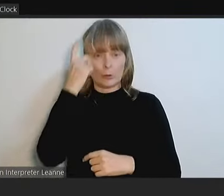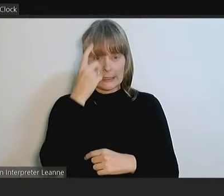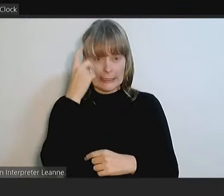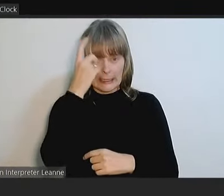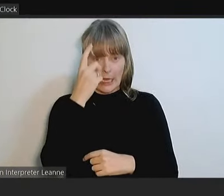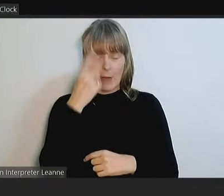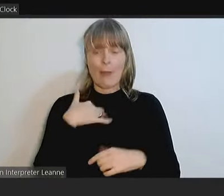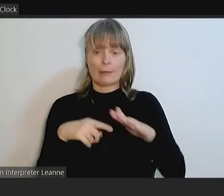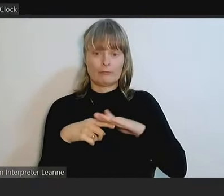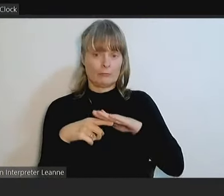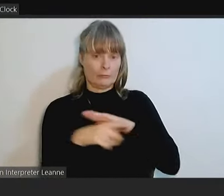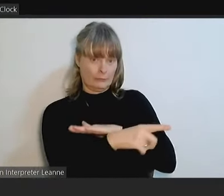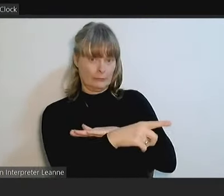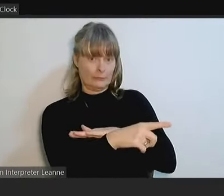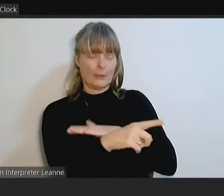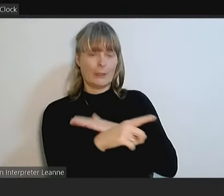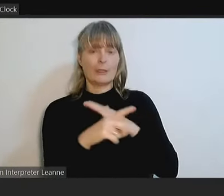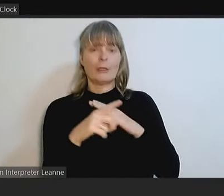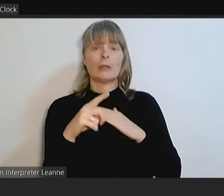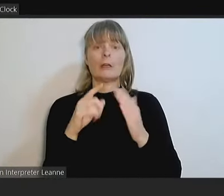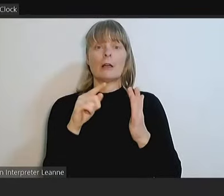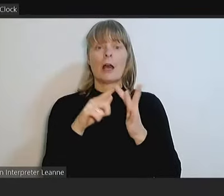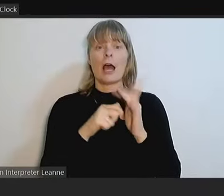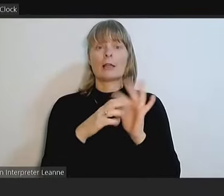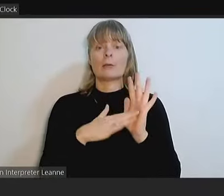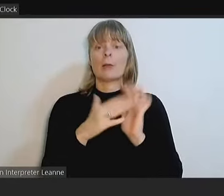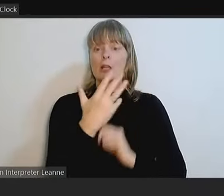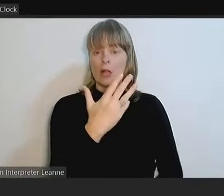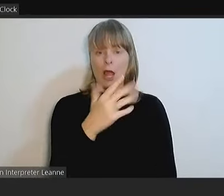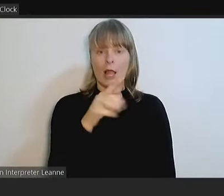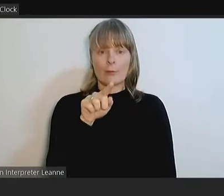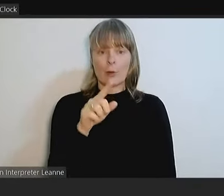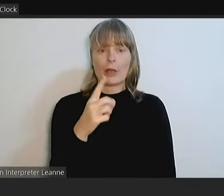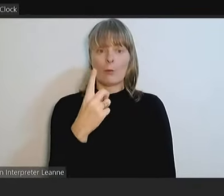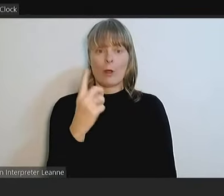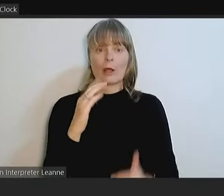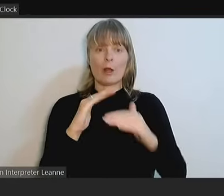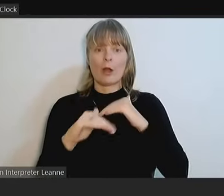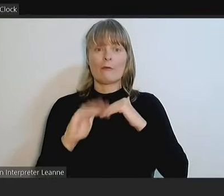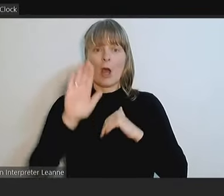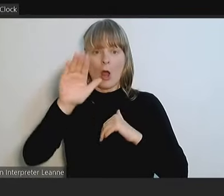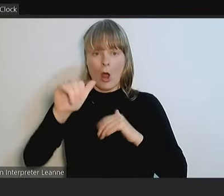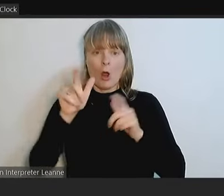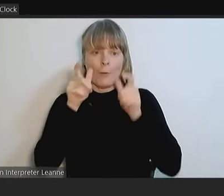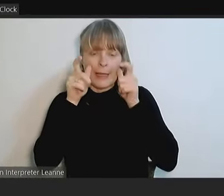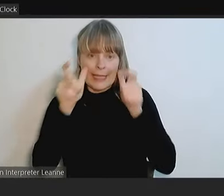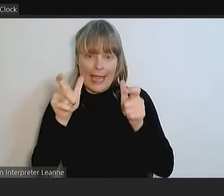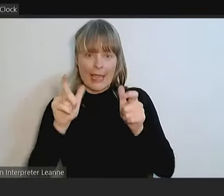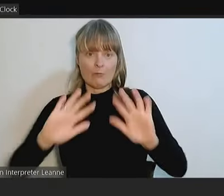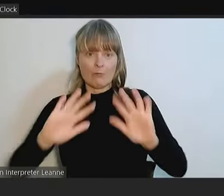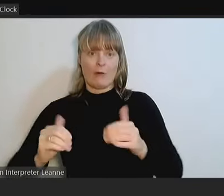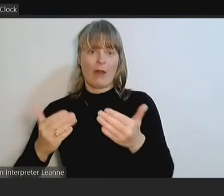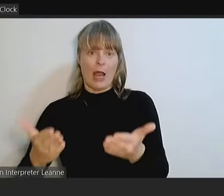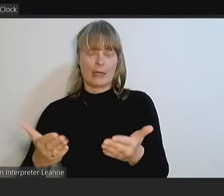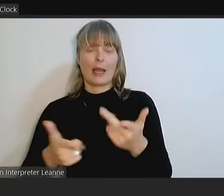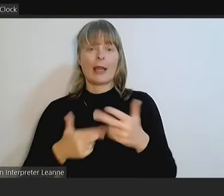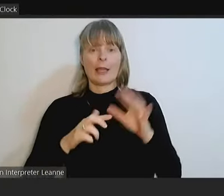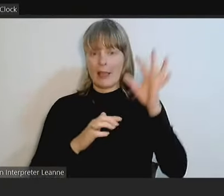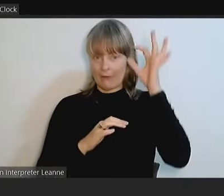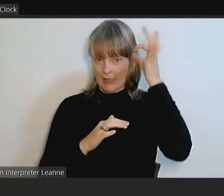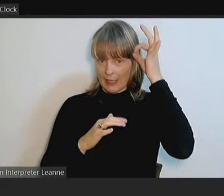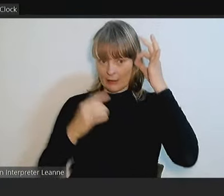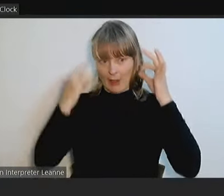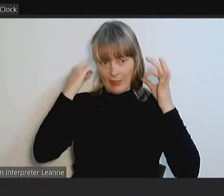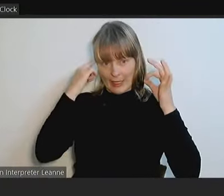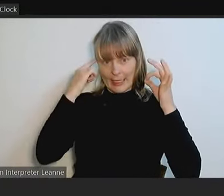chamber in relation to item number 9.1 in relation to home care provider, whether council's considering any cost effectiveness